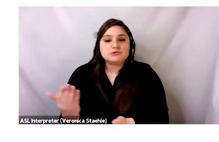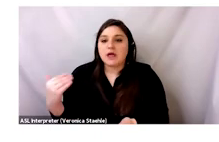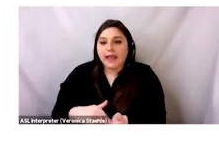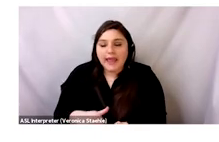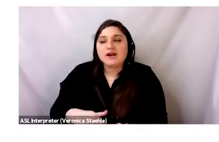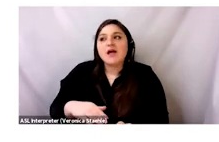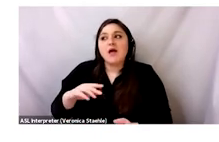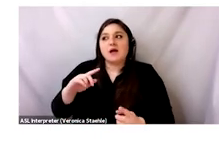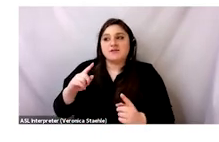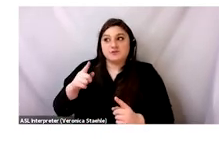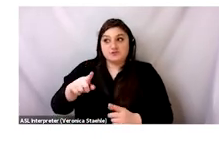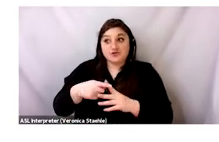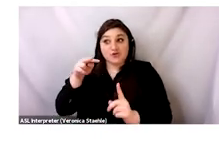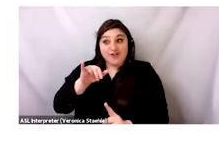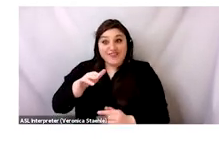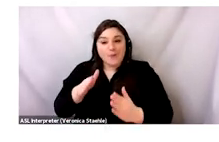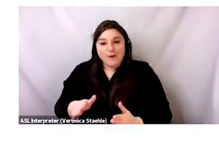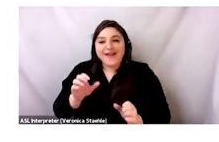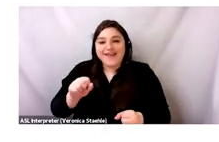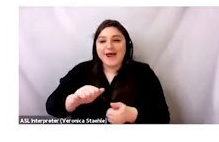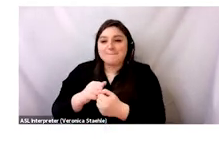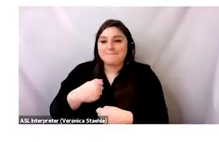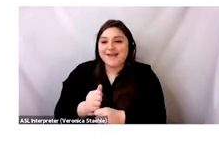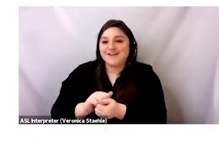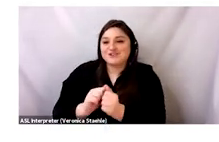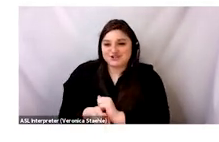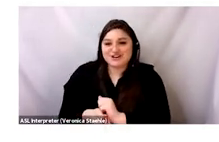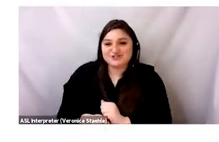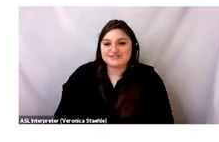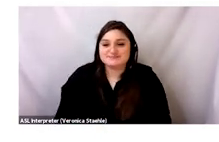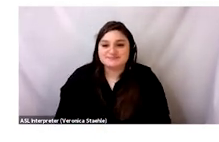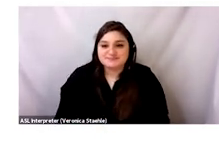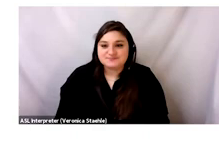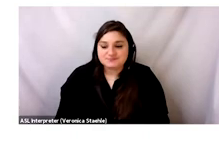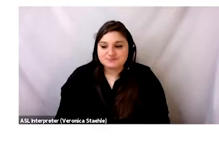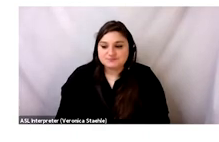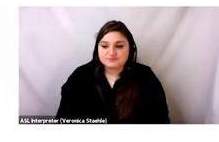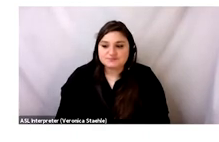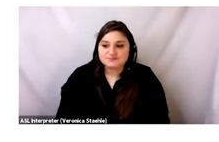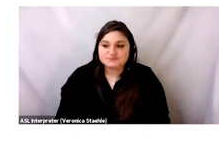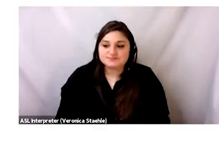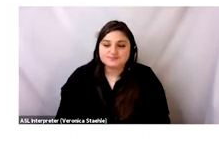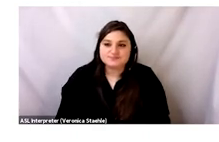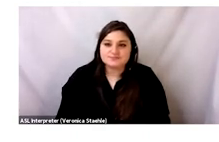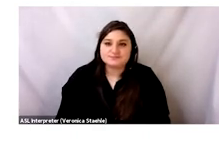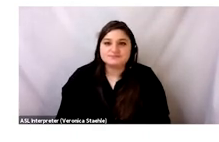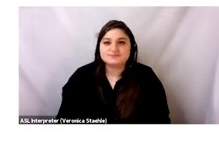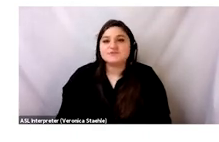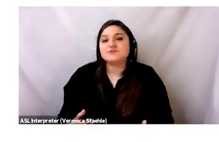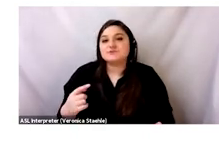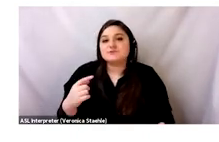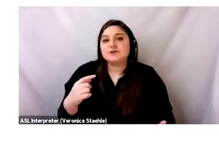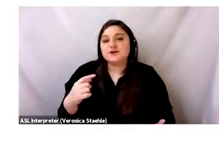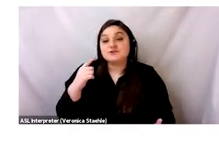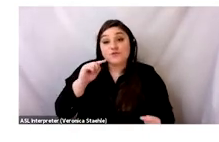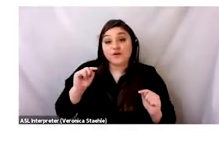like moving towards this direction. And denouncing is definitely not the way because if you watch the lecture or listen to